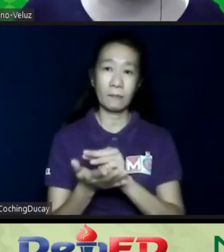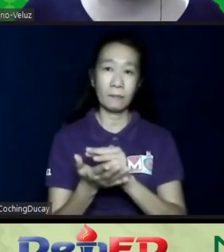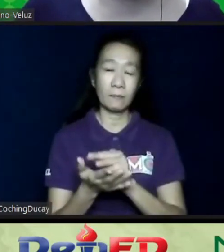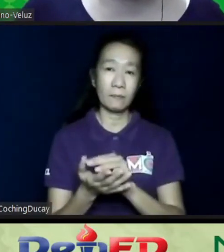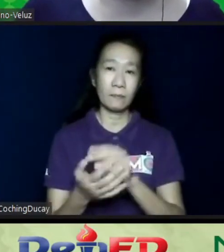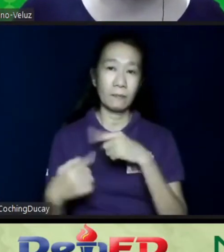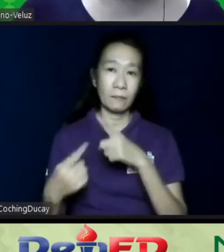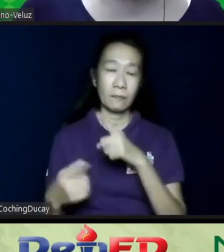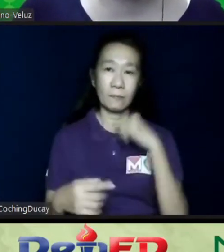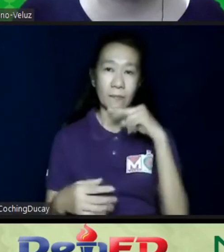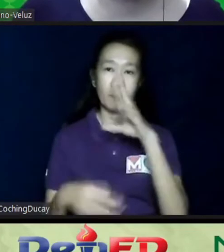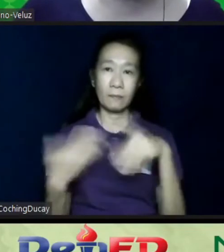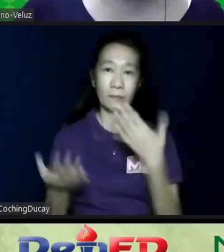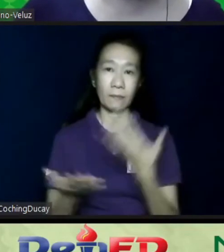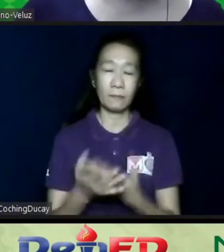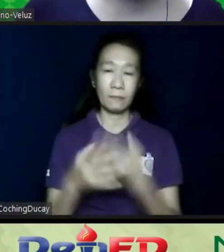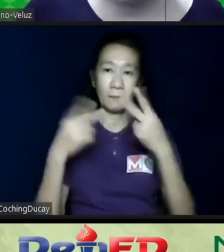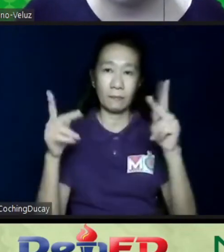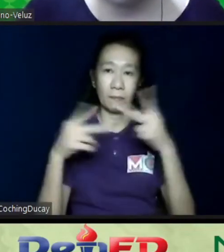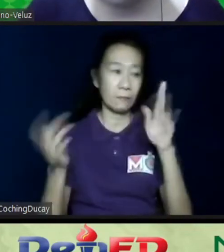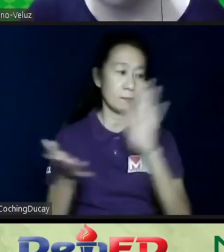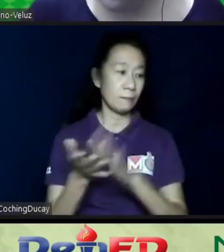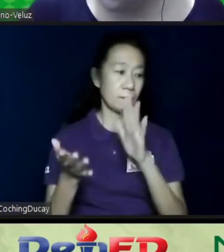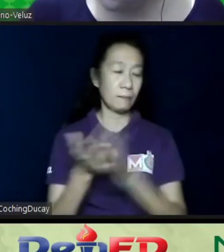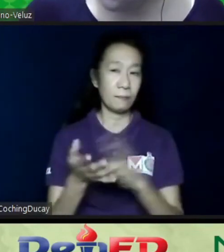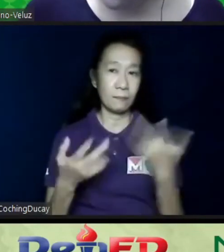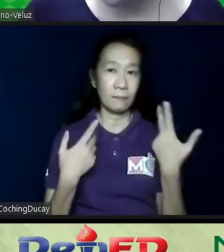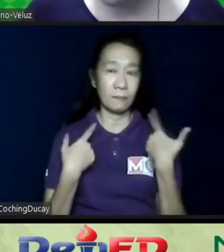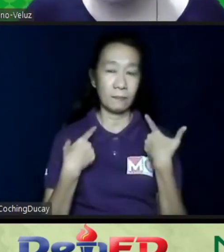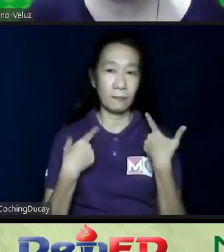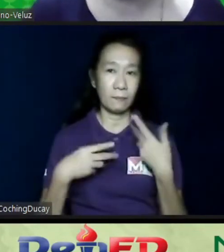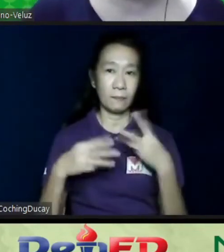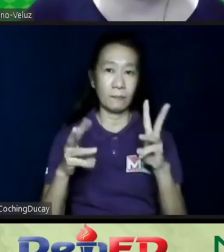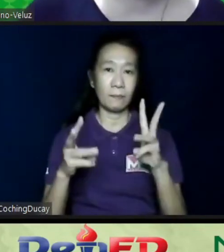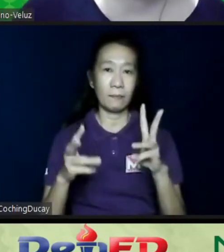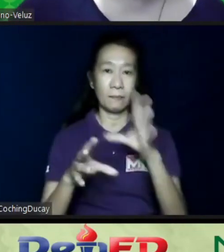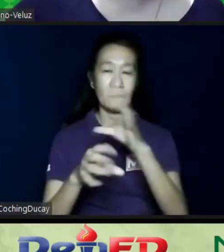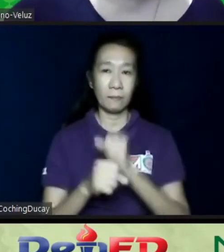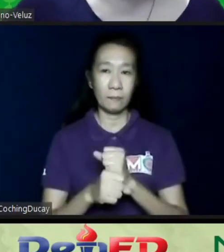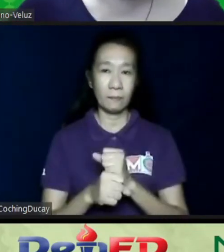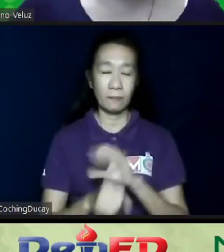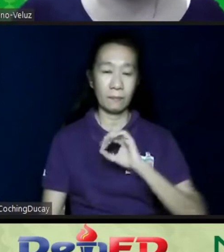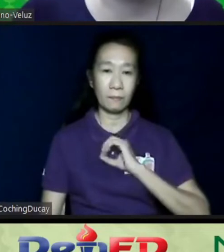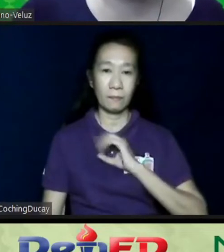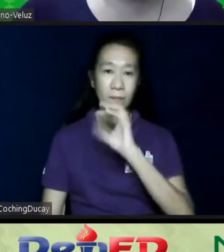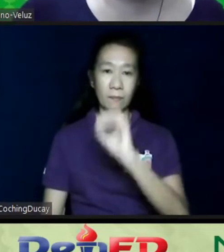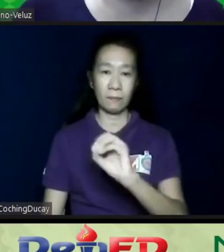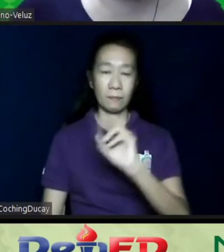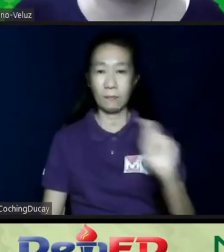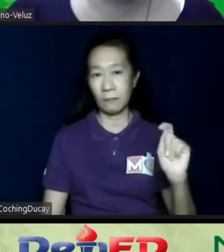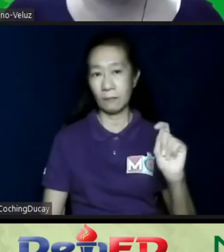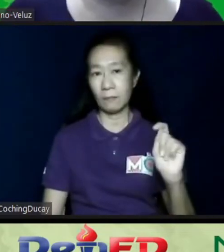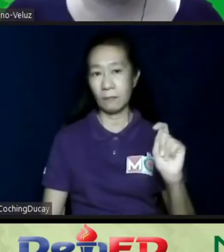since not all public schools have the means to employ their own occupational therapist,